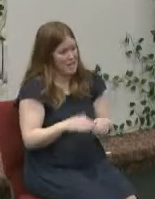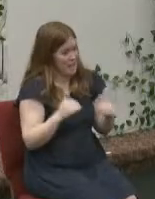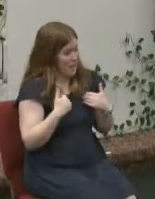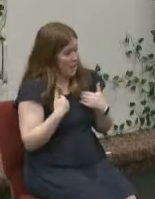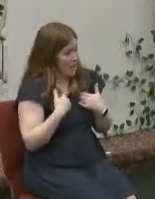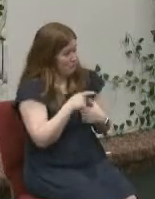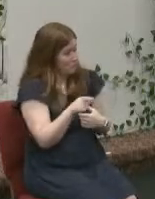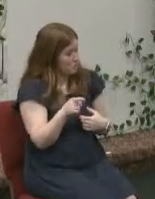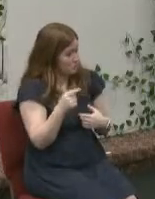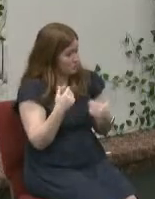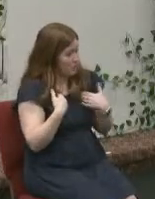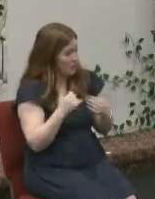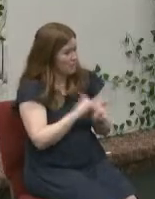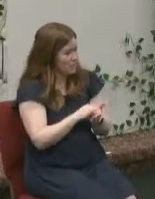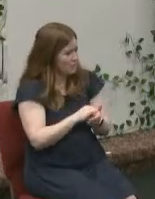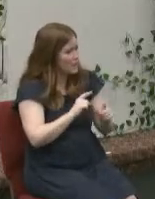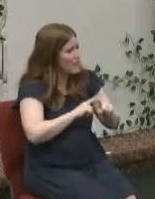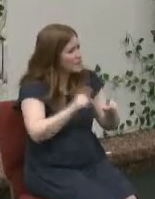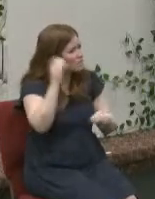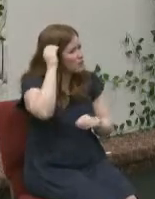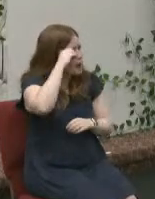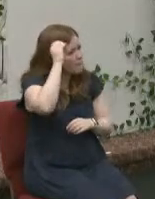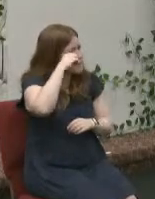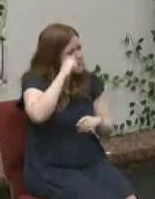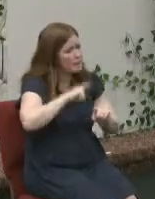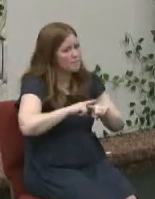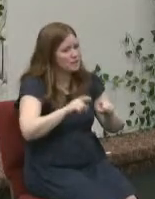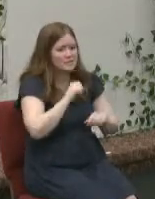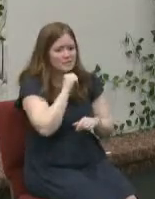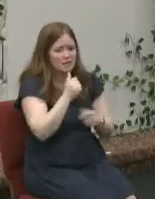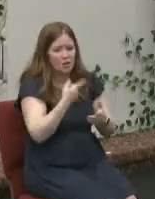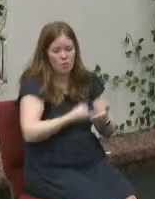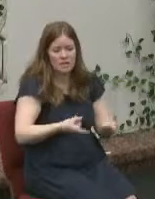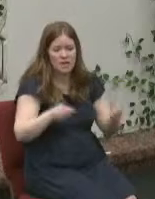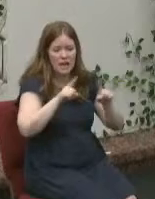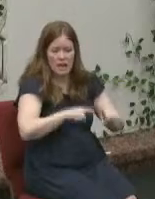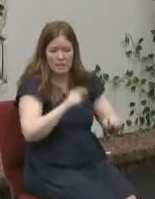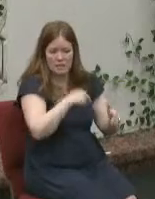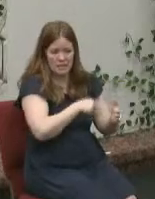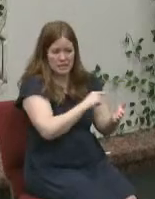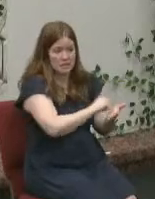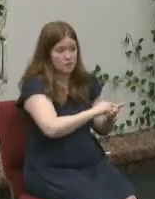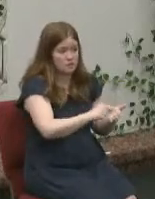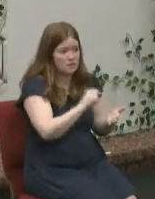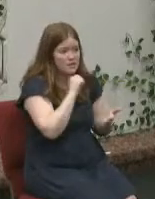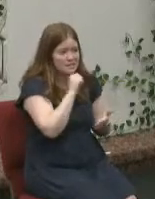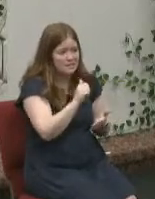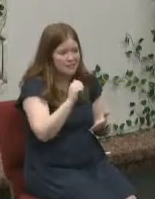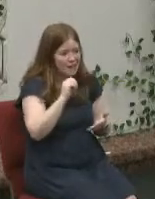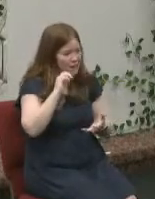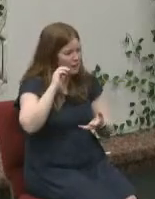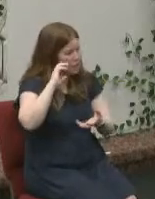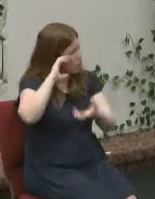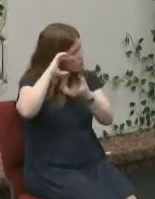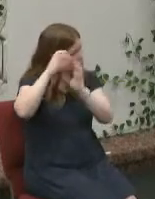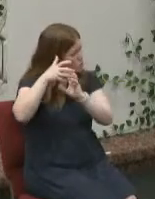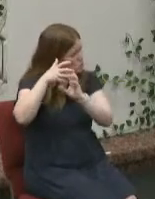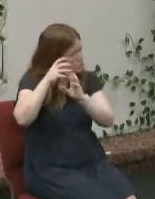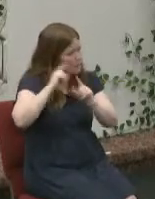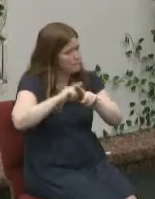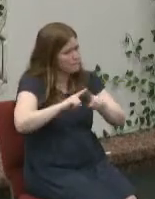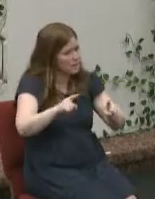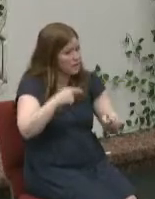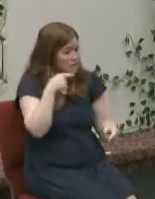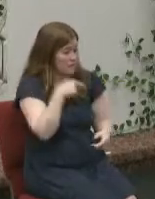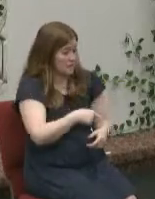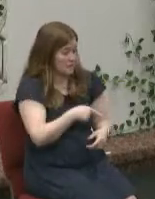a difference of opinion that's not what's happening in our text this is not just a misunderstanding can i say it this